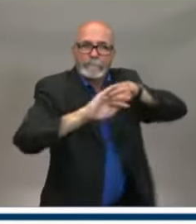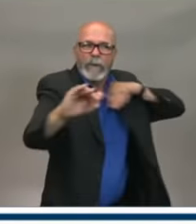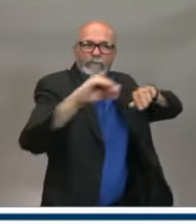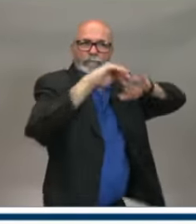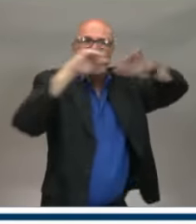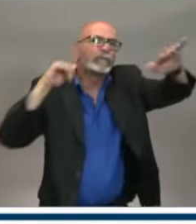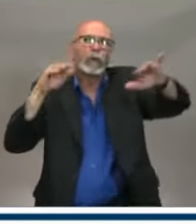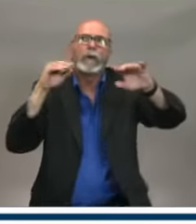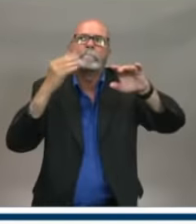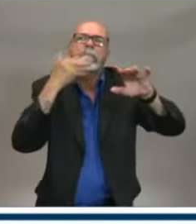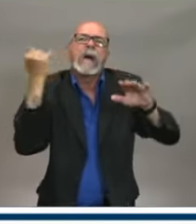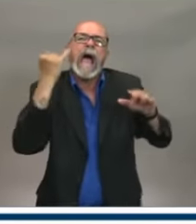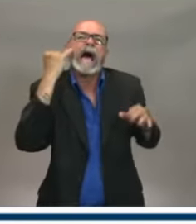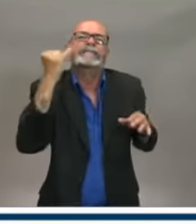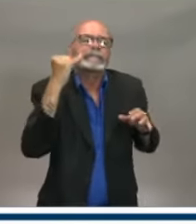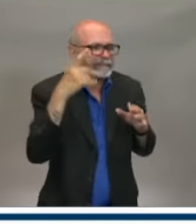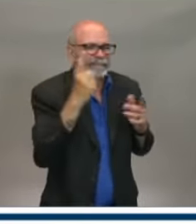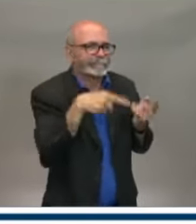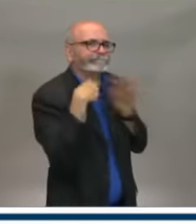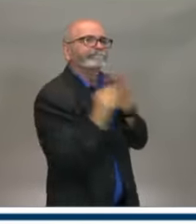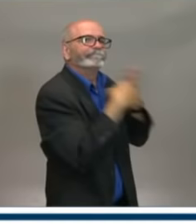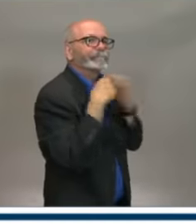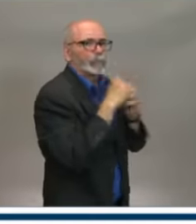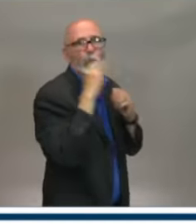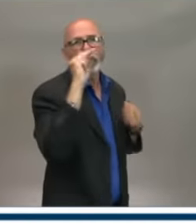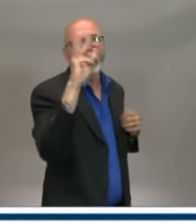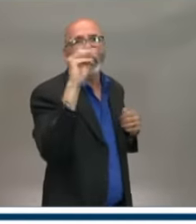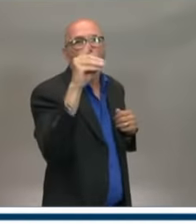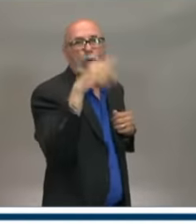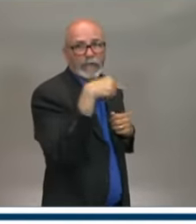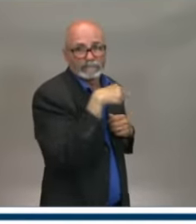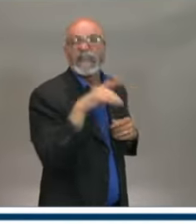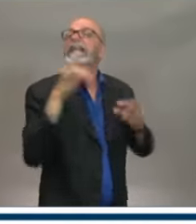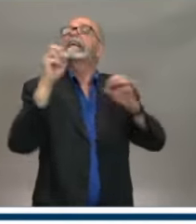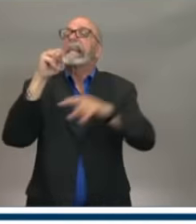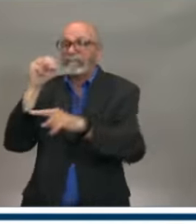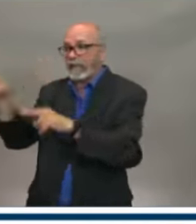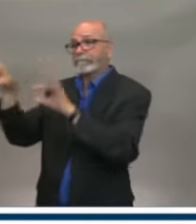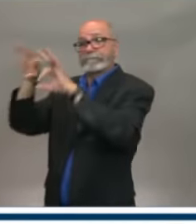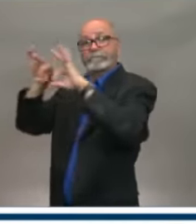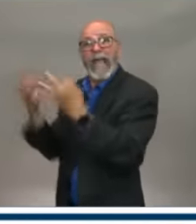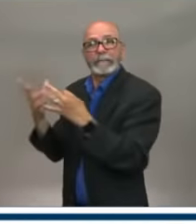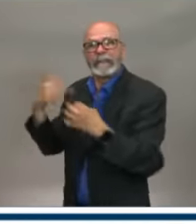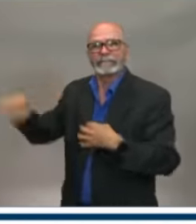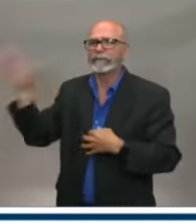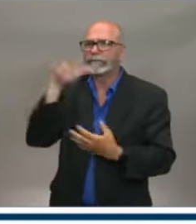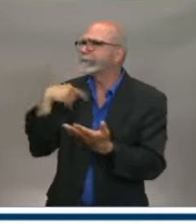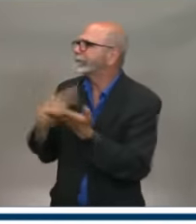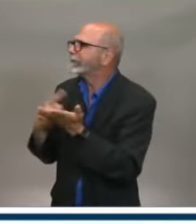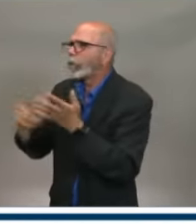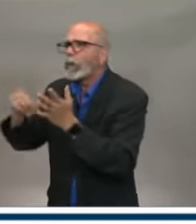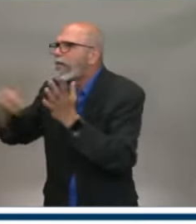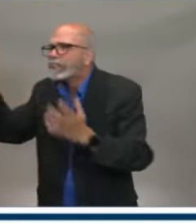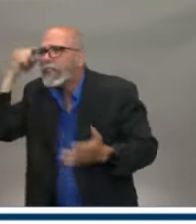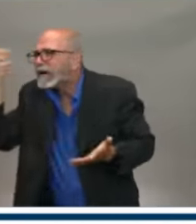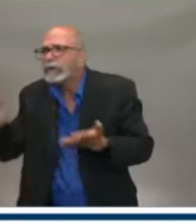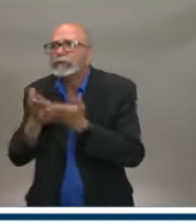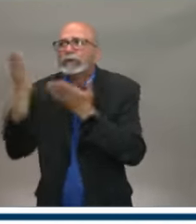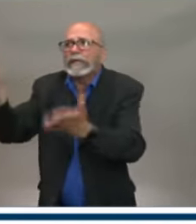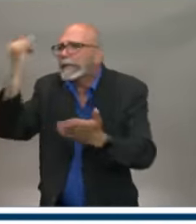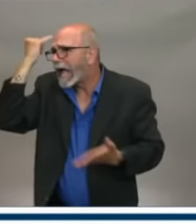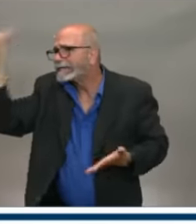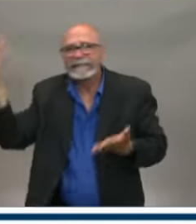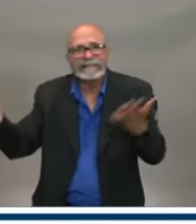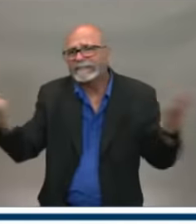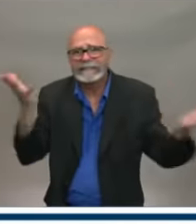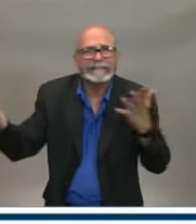and, quite frankly, those families who had experience in Northwood, all of whom, by and large, have come up with a positive impression of